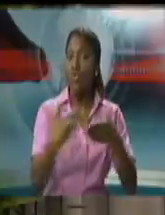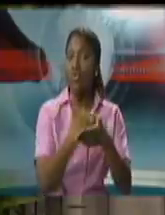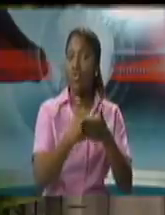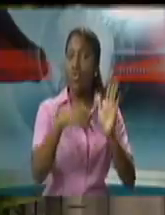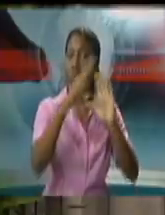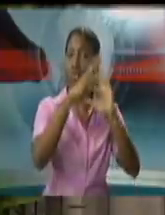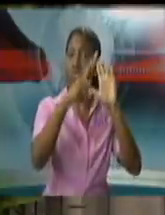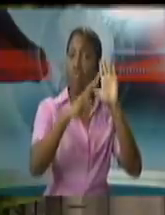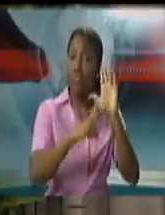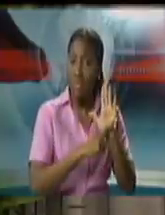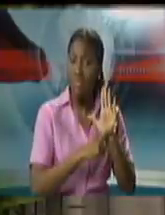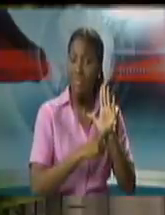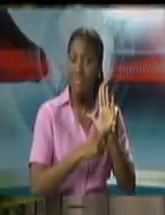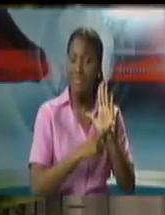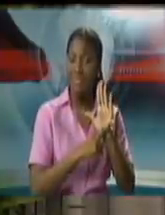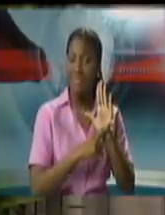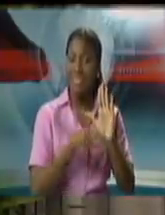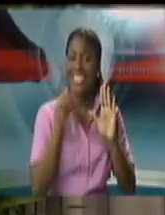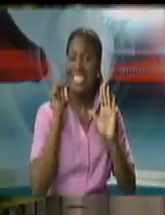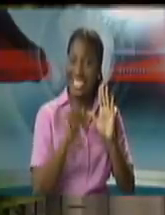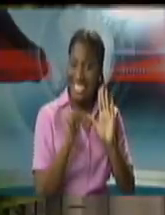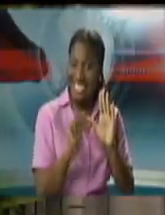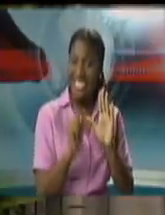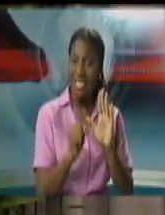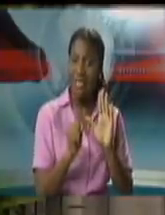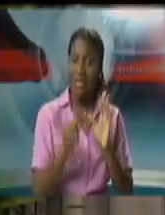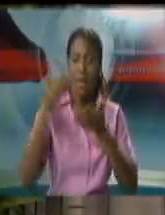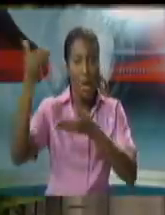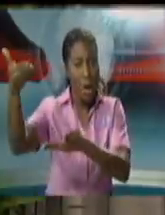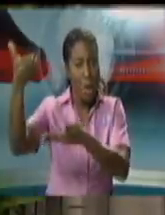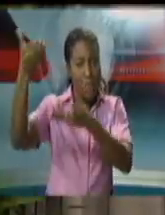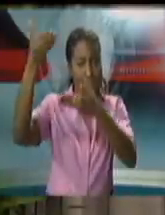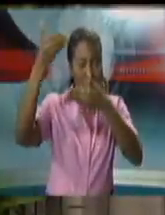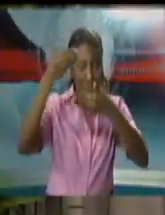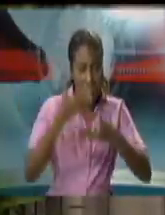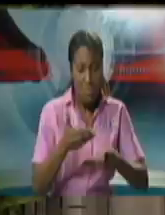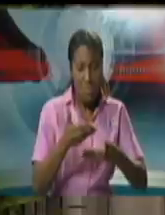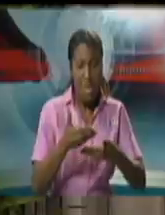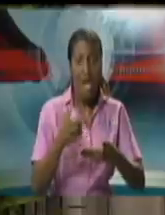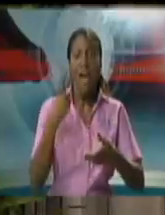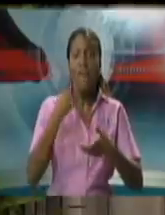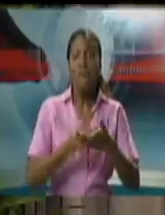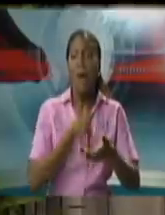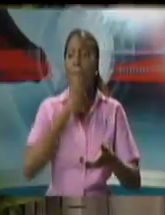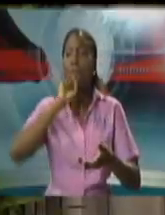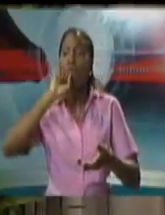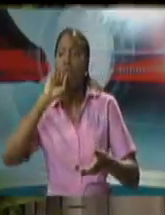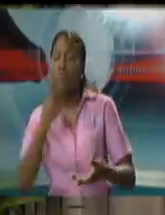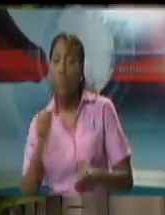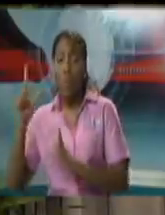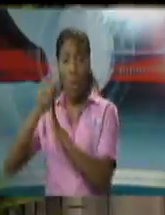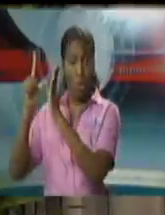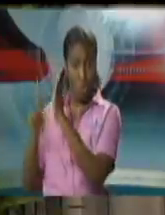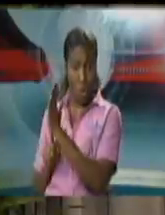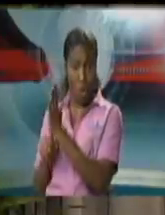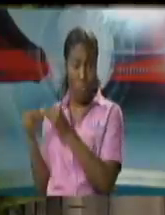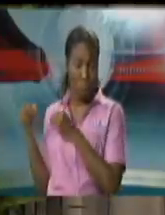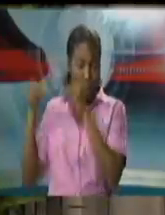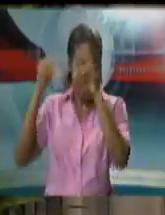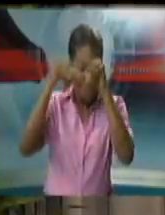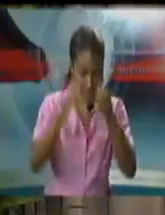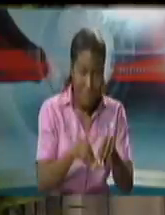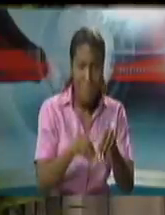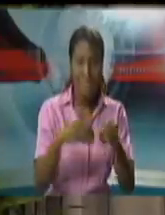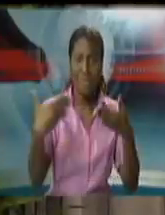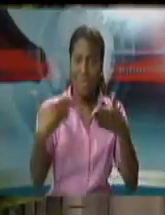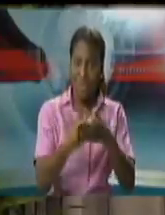comes in and is a direct importation of an existing law. The existing law has been put into the